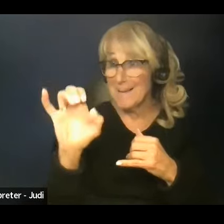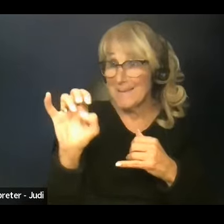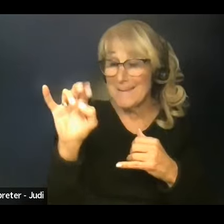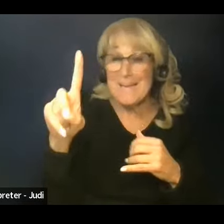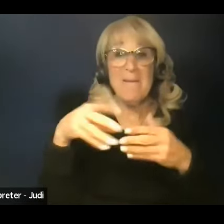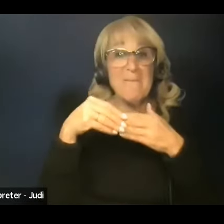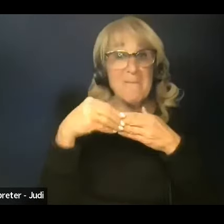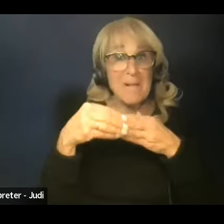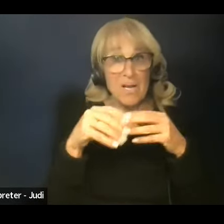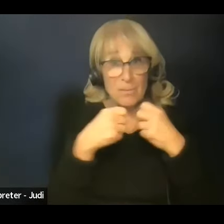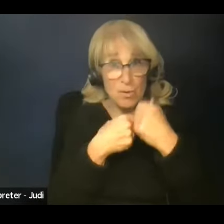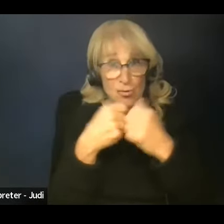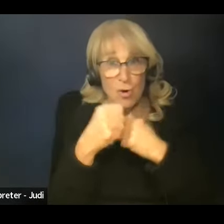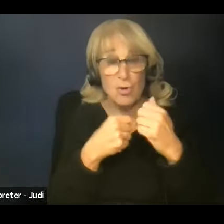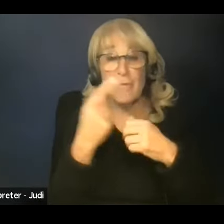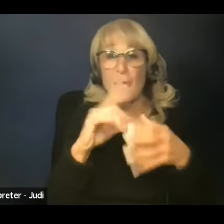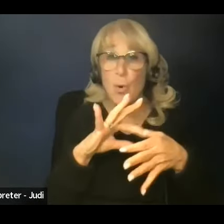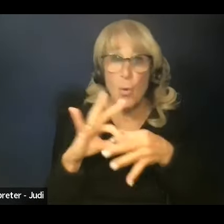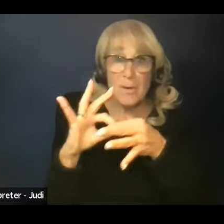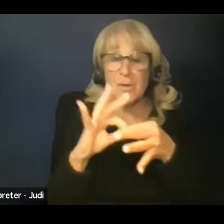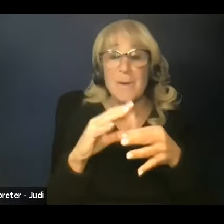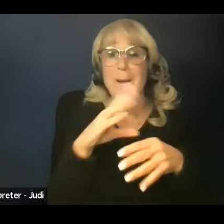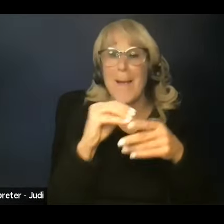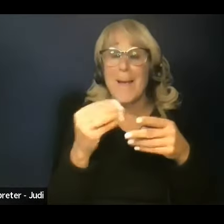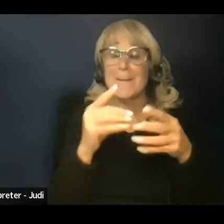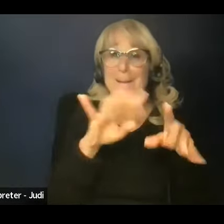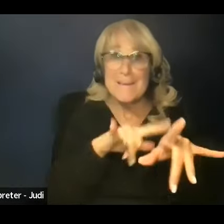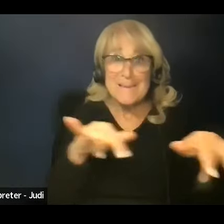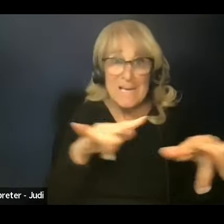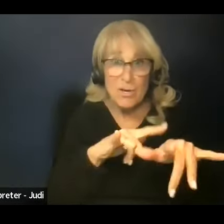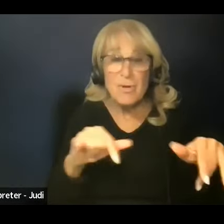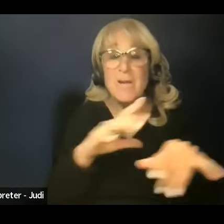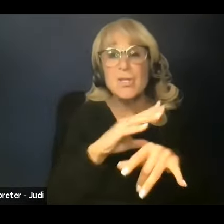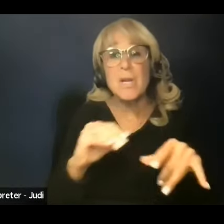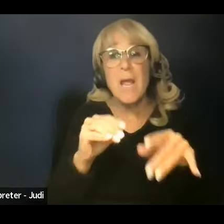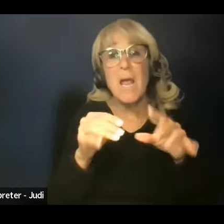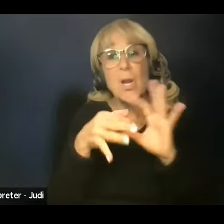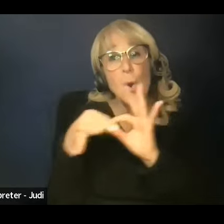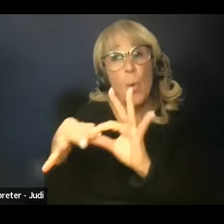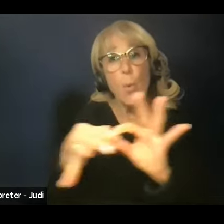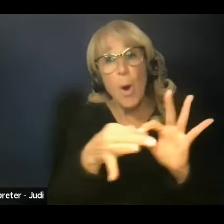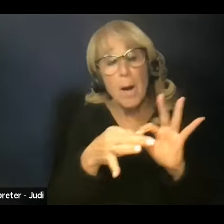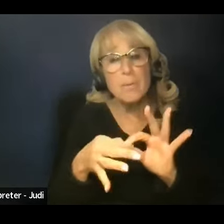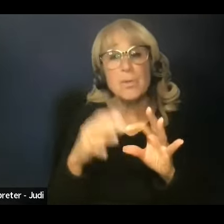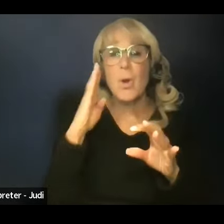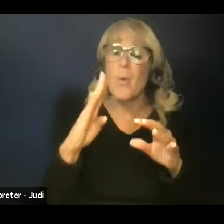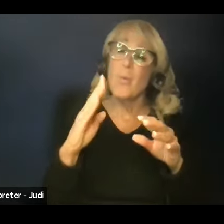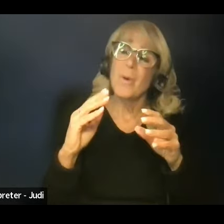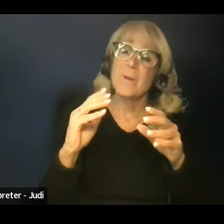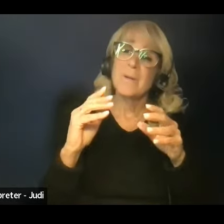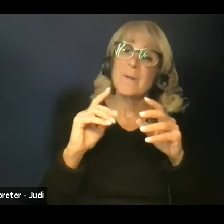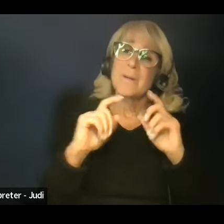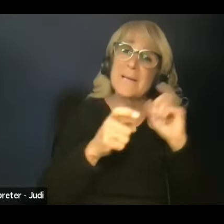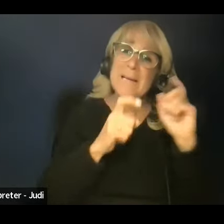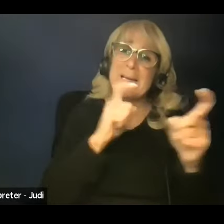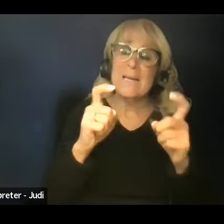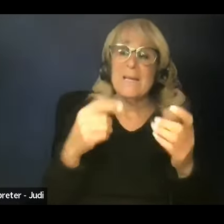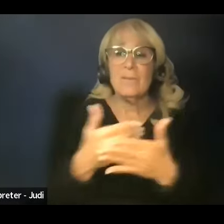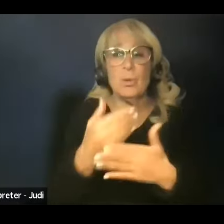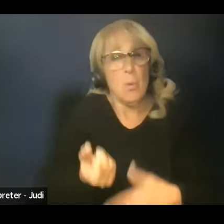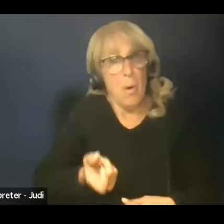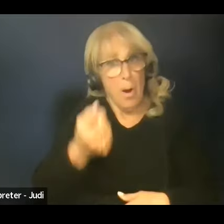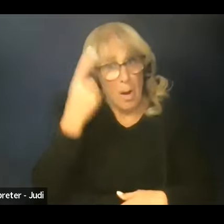structure for coordination, synchronization, and cooperation, it will inject new life into our understanding